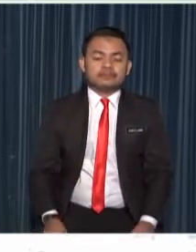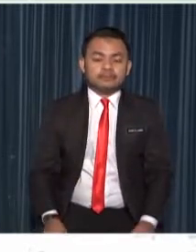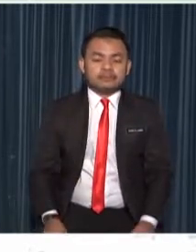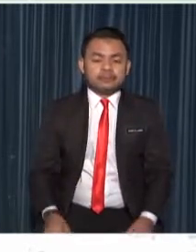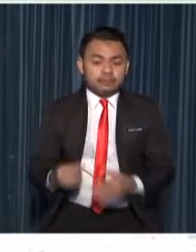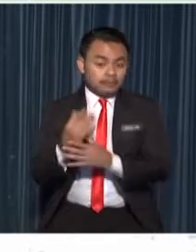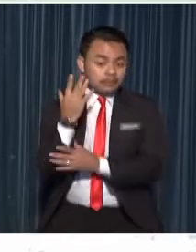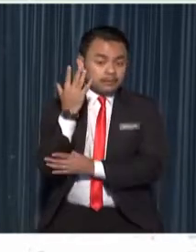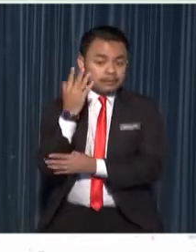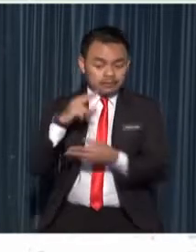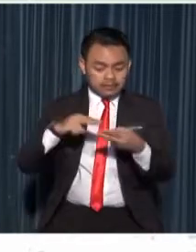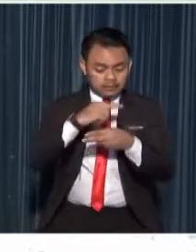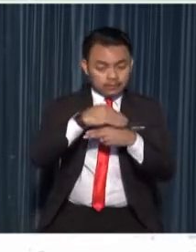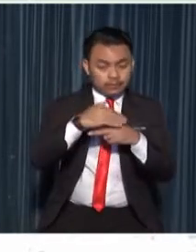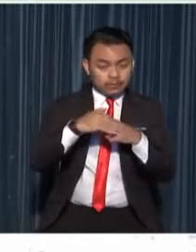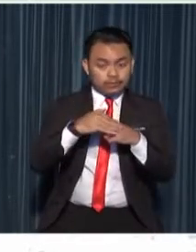through suckers